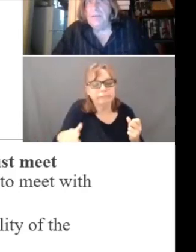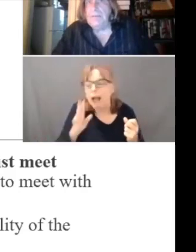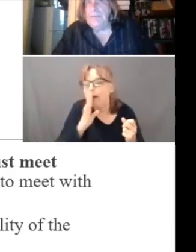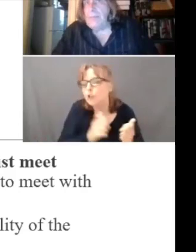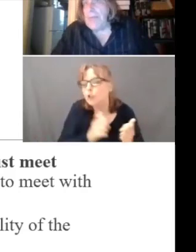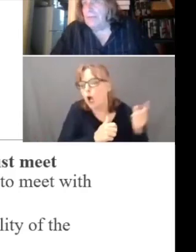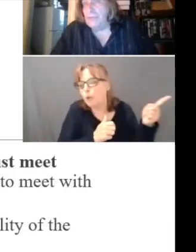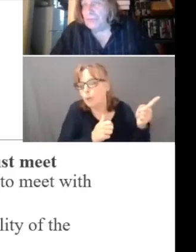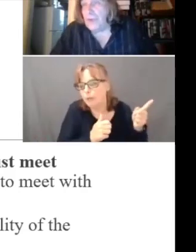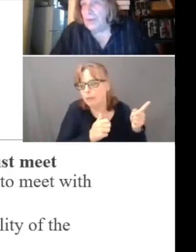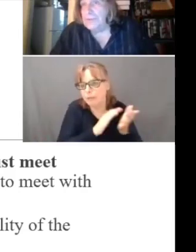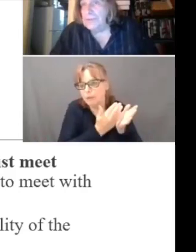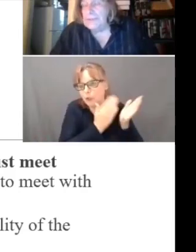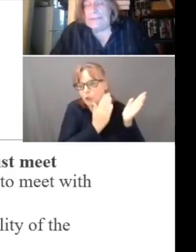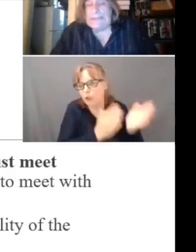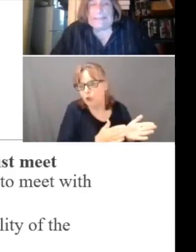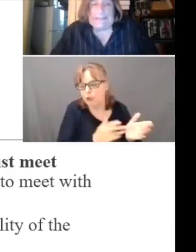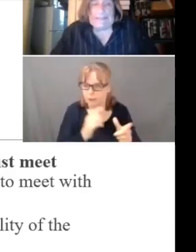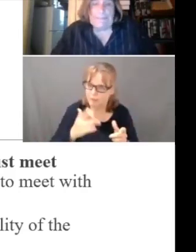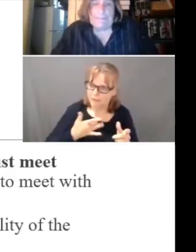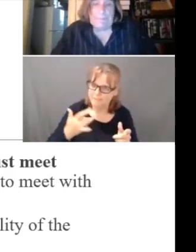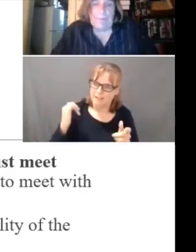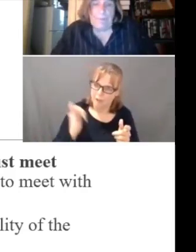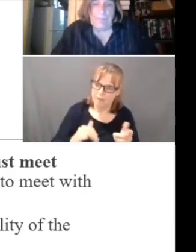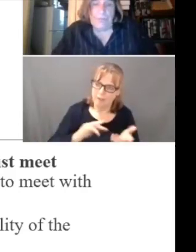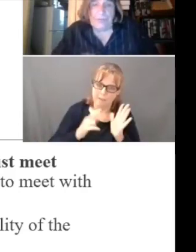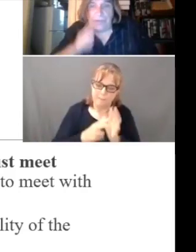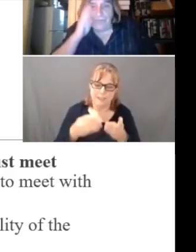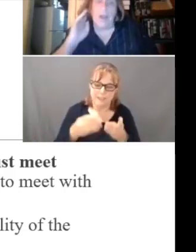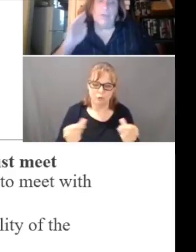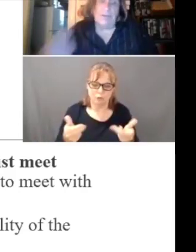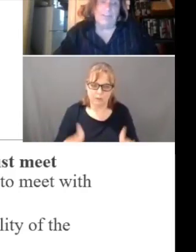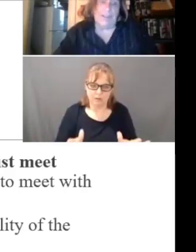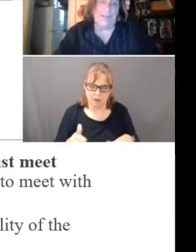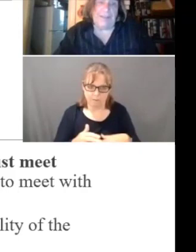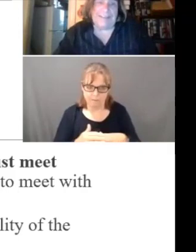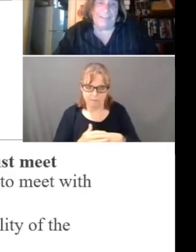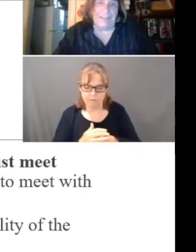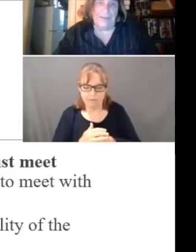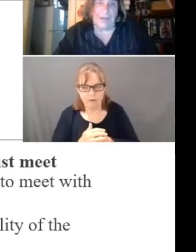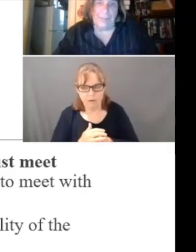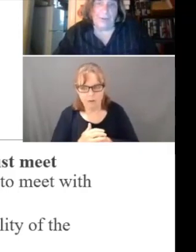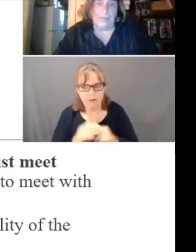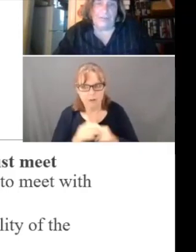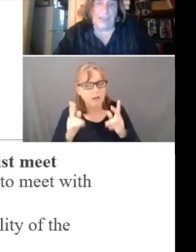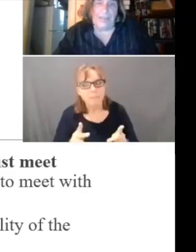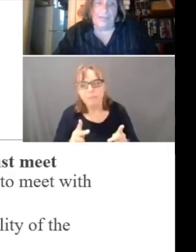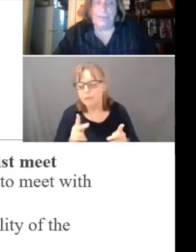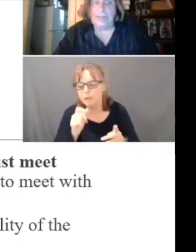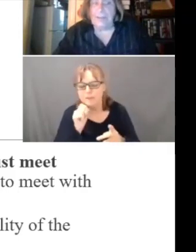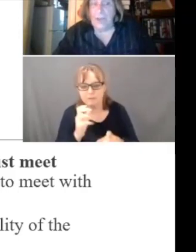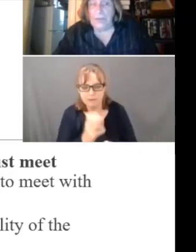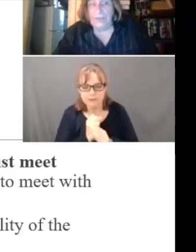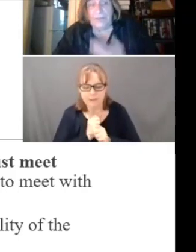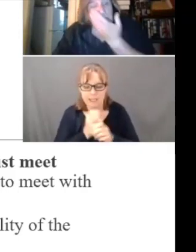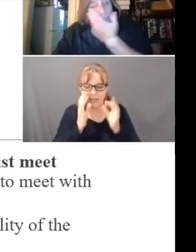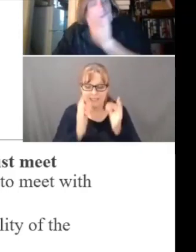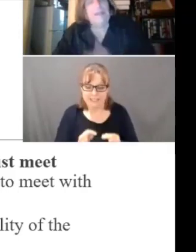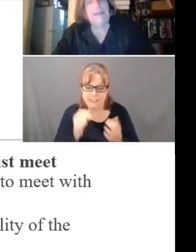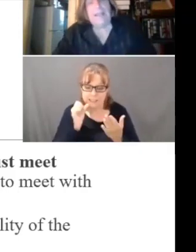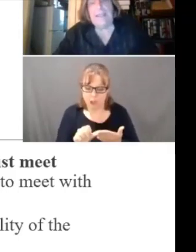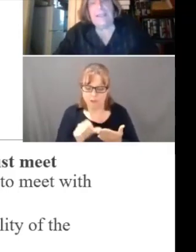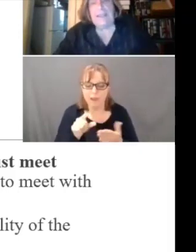you know, that matter is resolved. The person does not receive a decision letter per se, they receive a notice